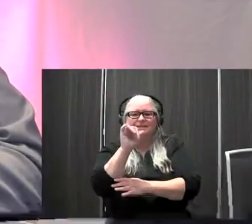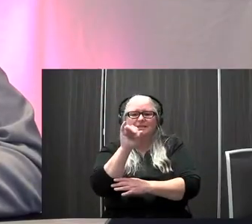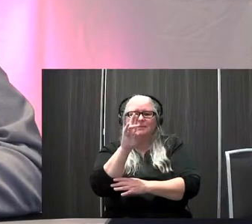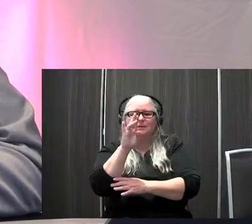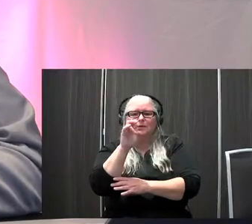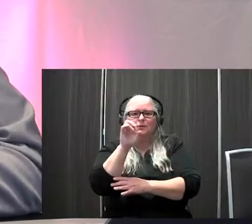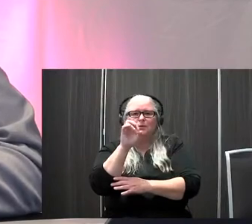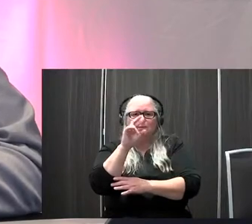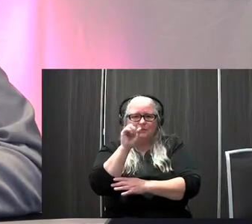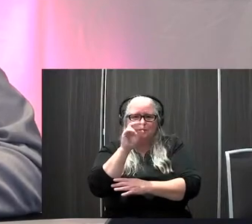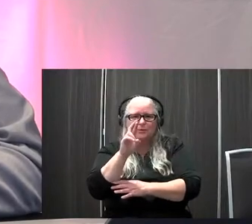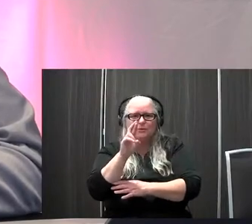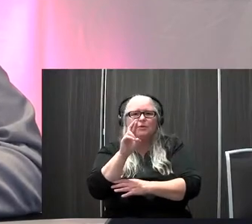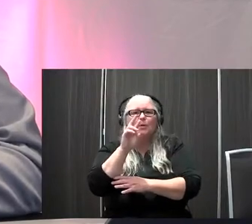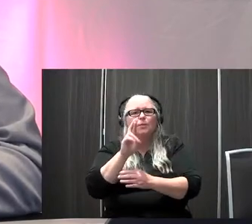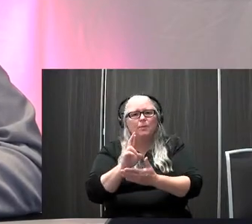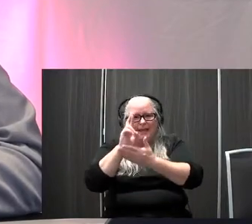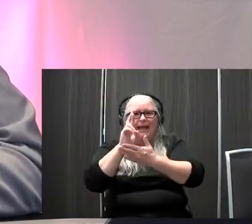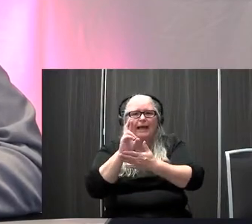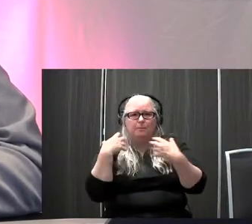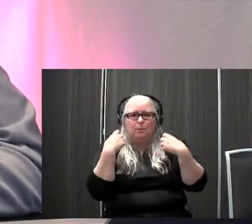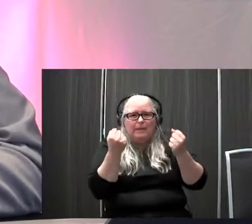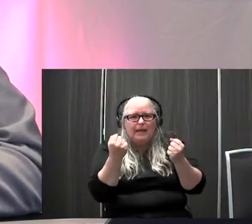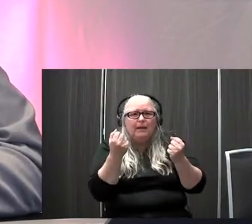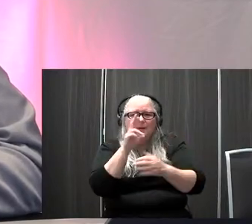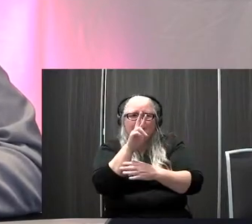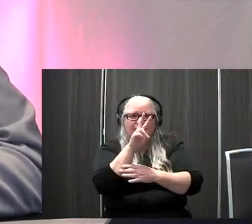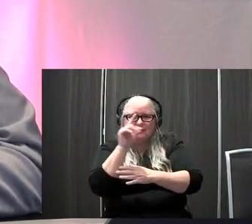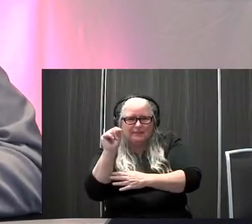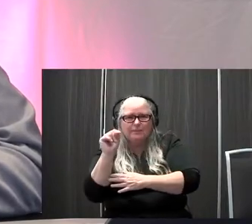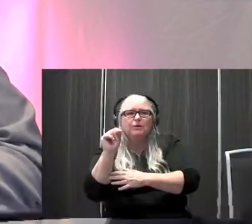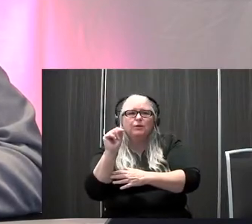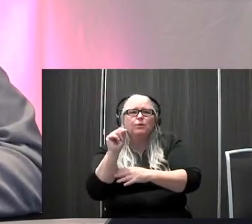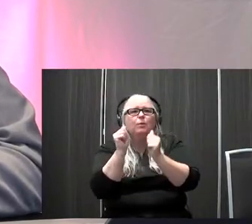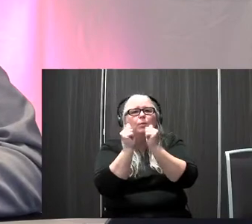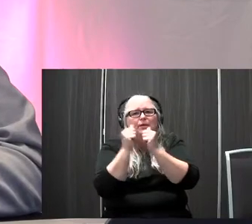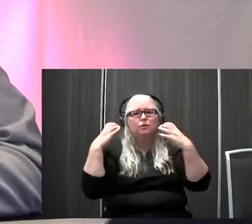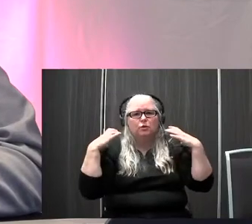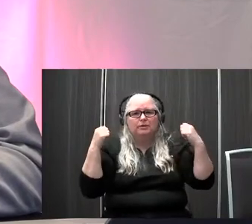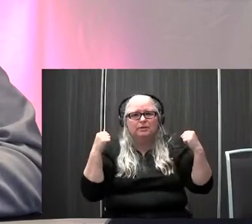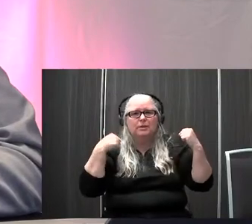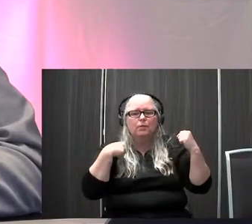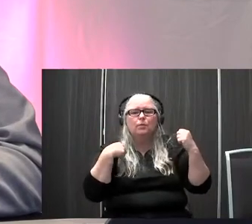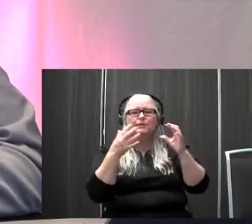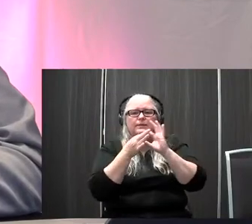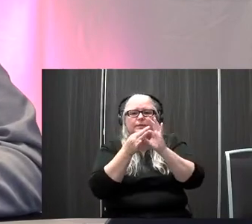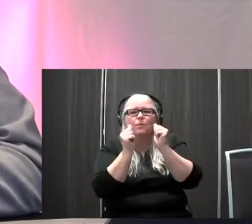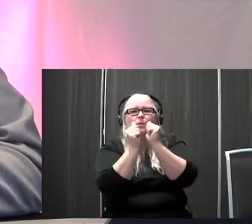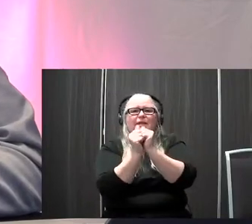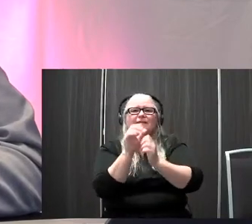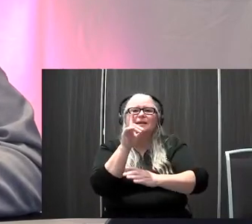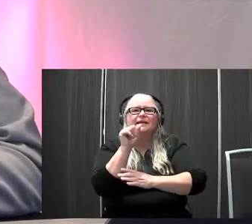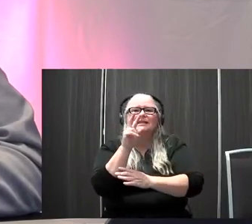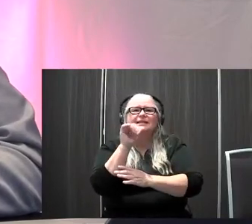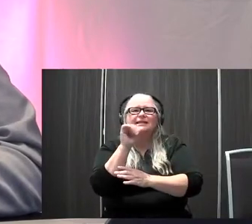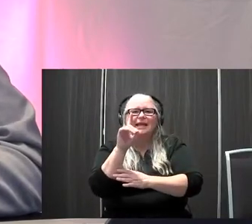specifically with respect to CHARGE, was spurred by conversations with David Brown several years ago, where we were talking about